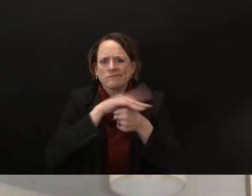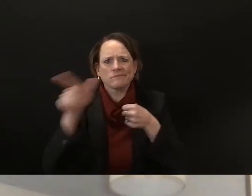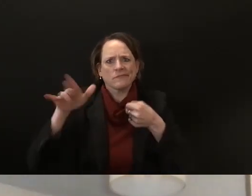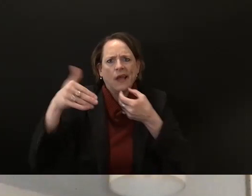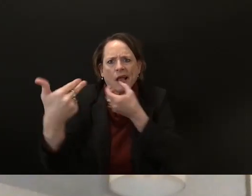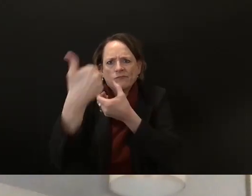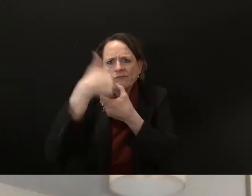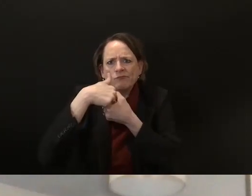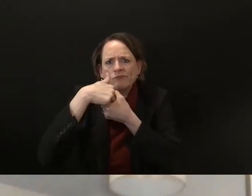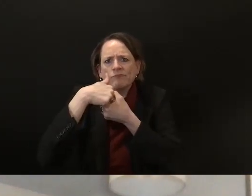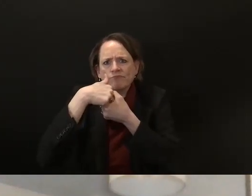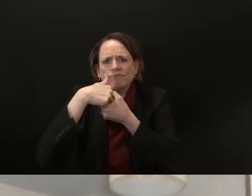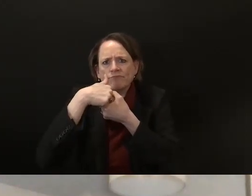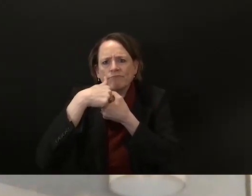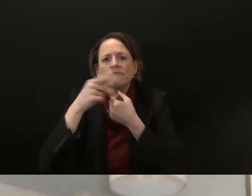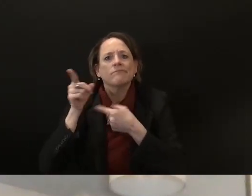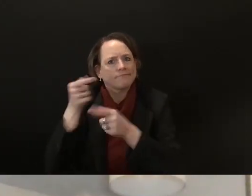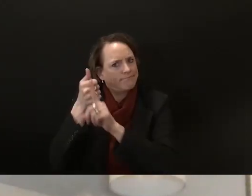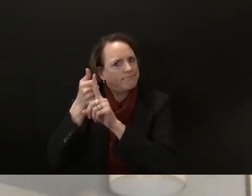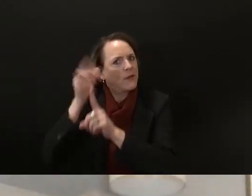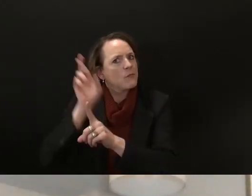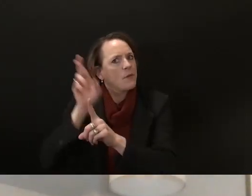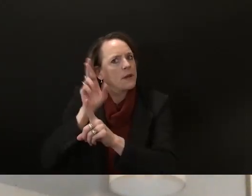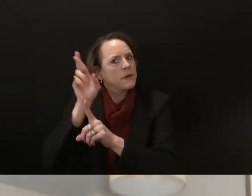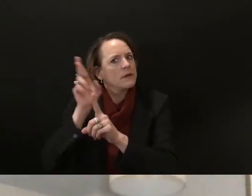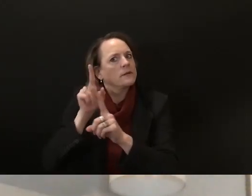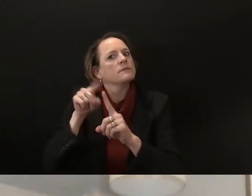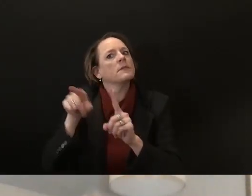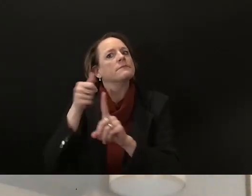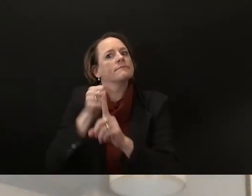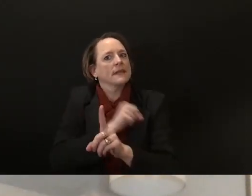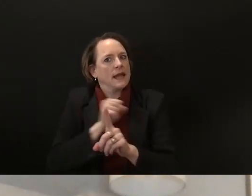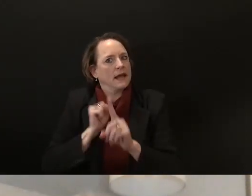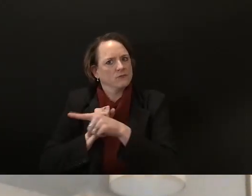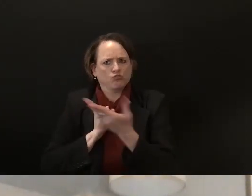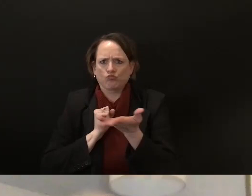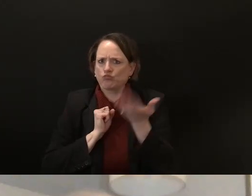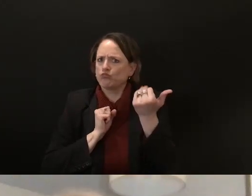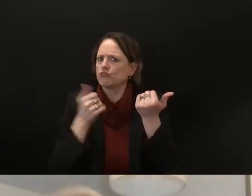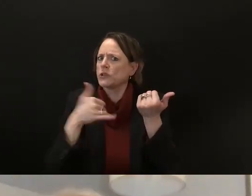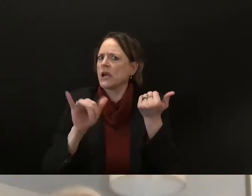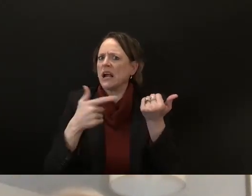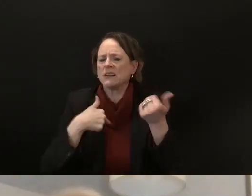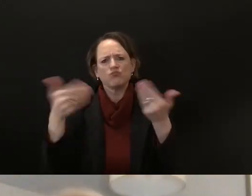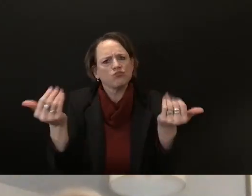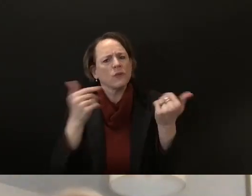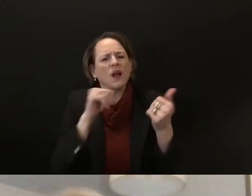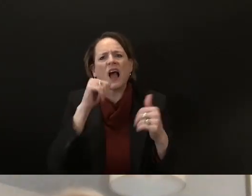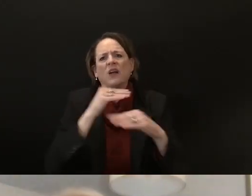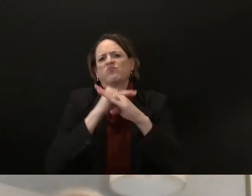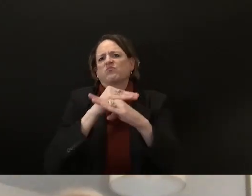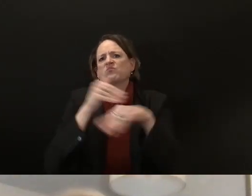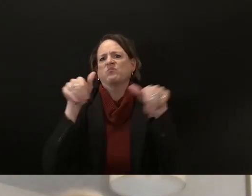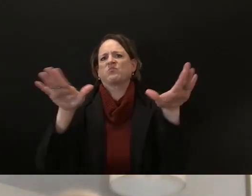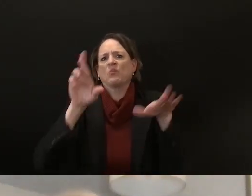of course she's still in the senate district and welcome to participate in the town hall i don't know if she has come to one of them yet but the senator could answer that